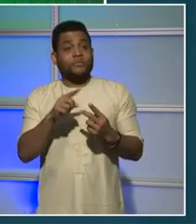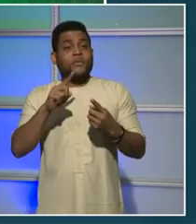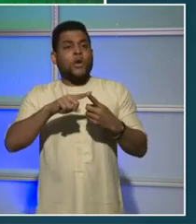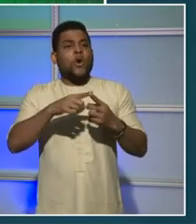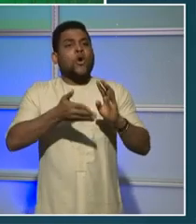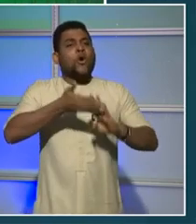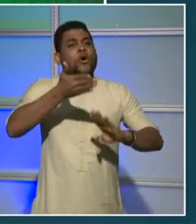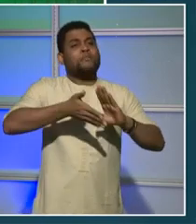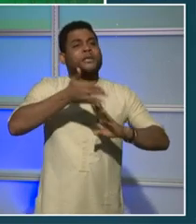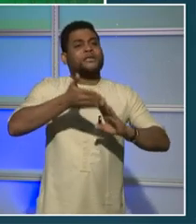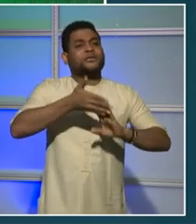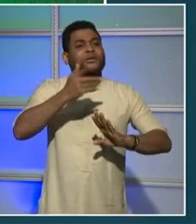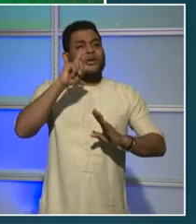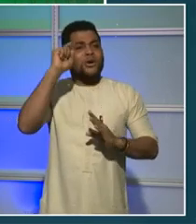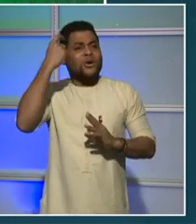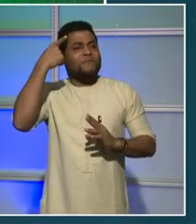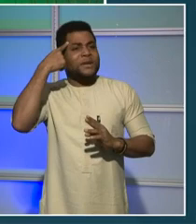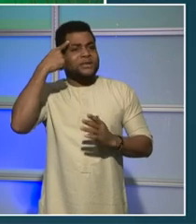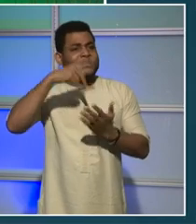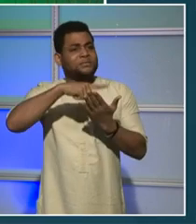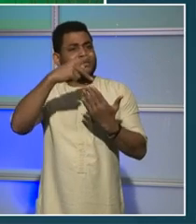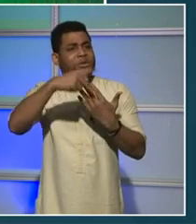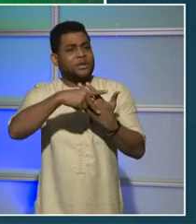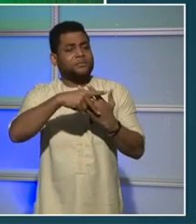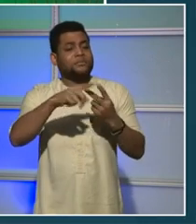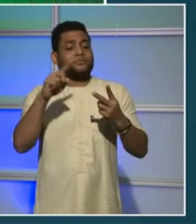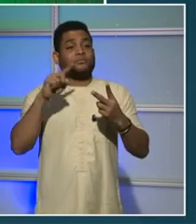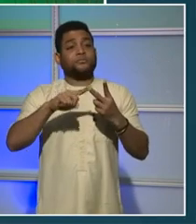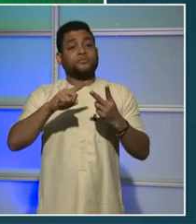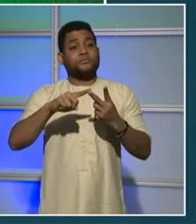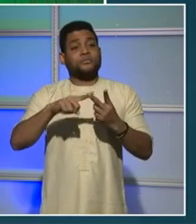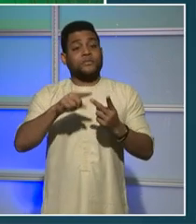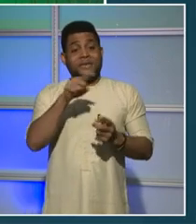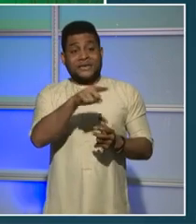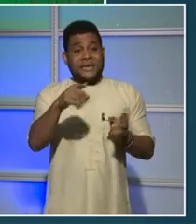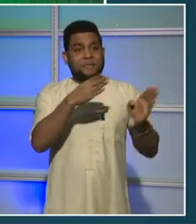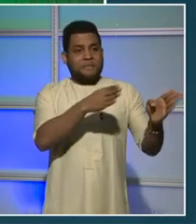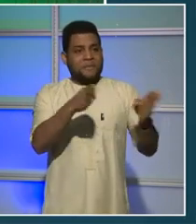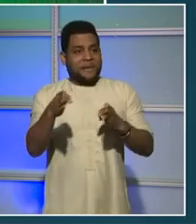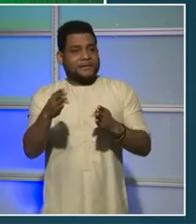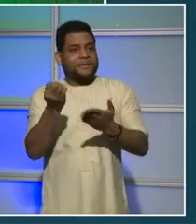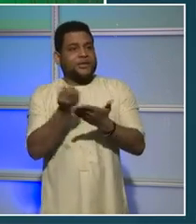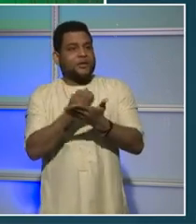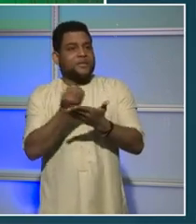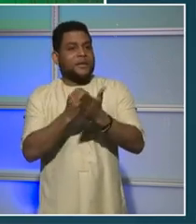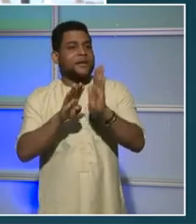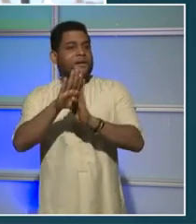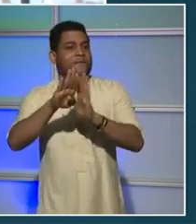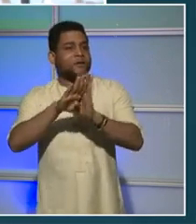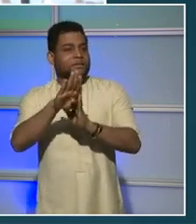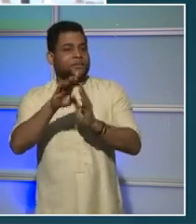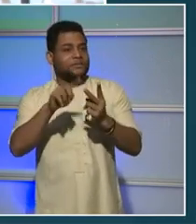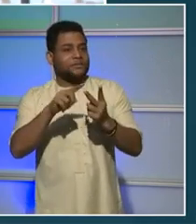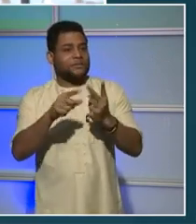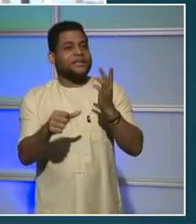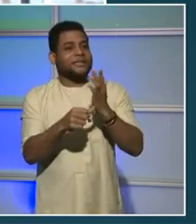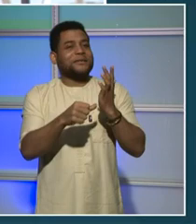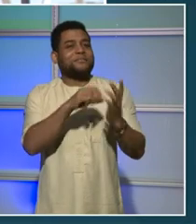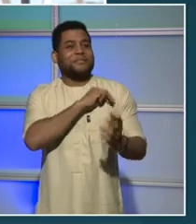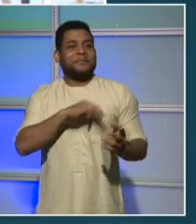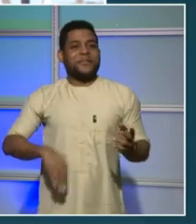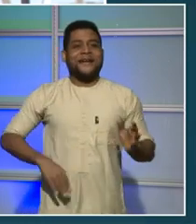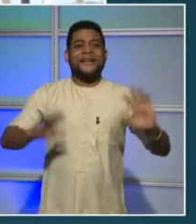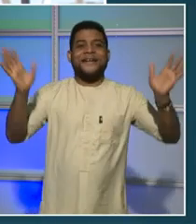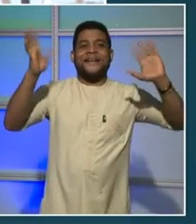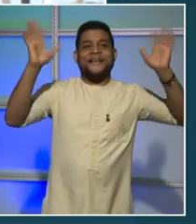Lucinda Babers, and Deputy Mayor for Planning and Economic Development, John Falcicchio. Take it away. Hey, y'all. I'm Lucinda